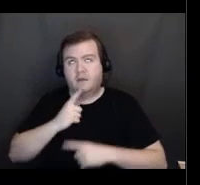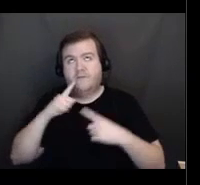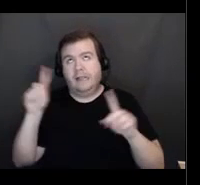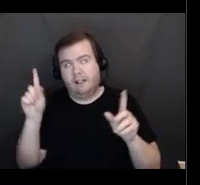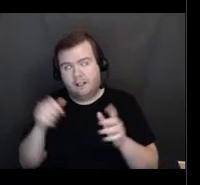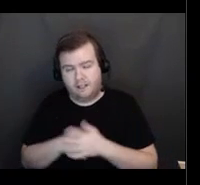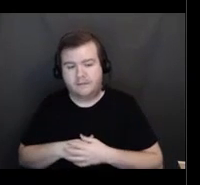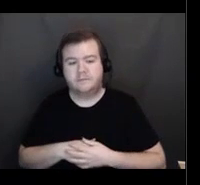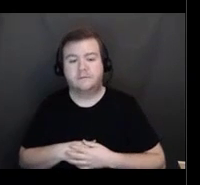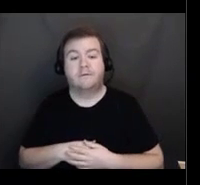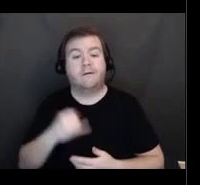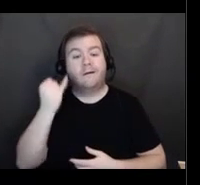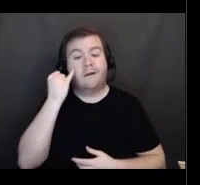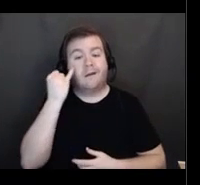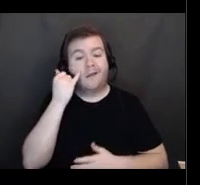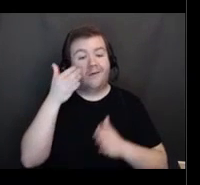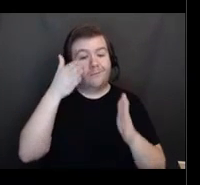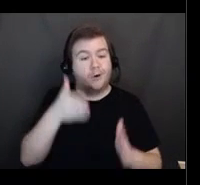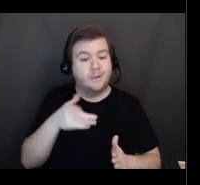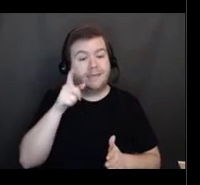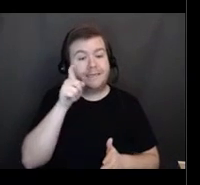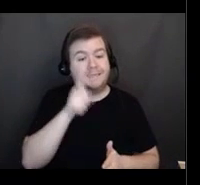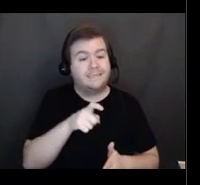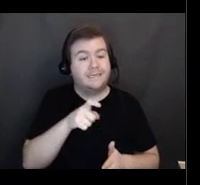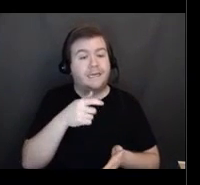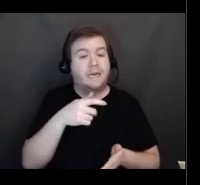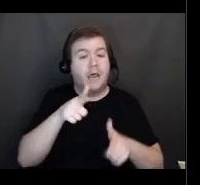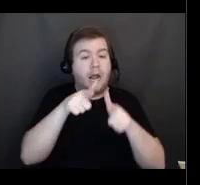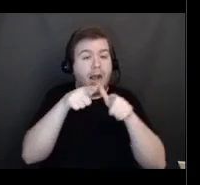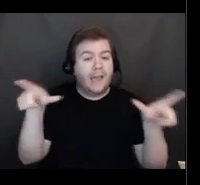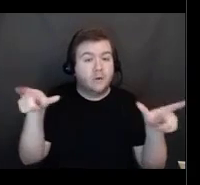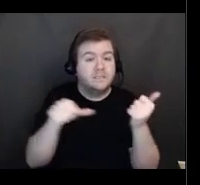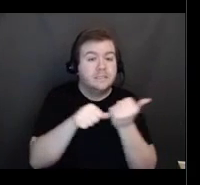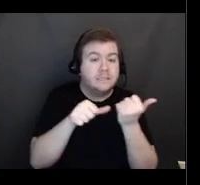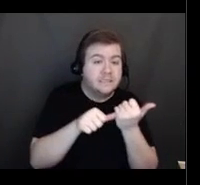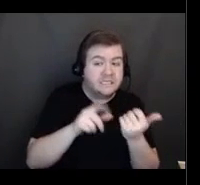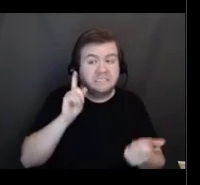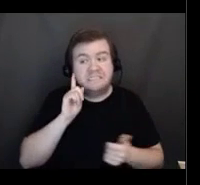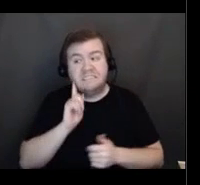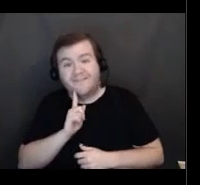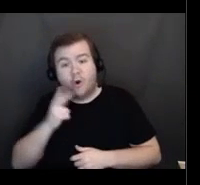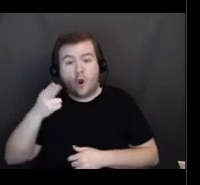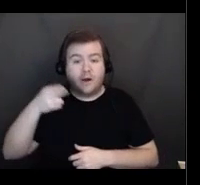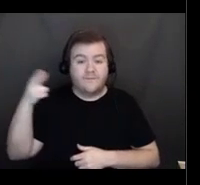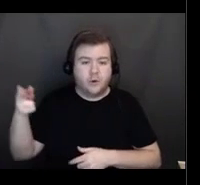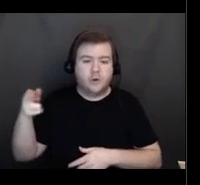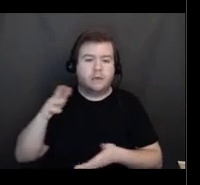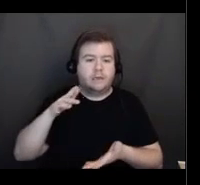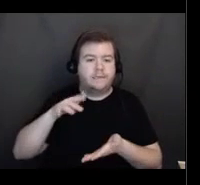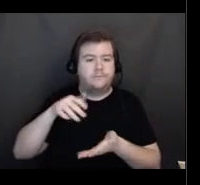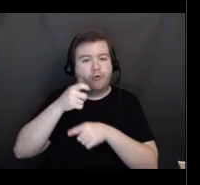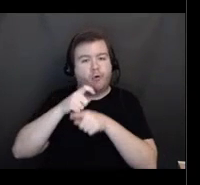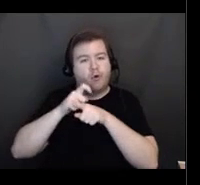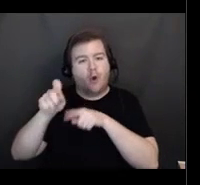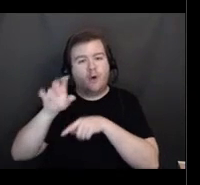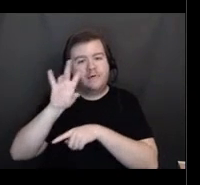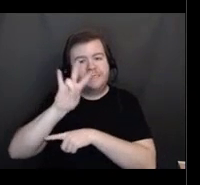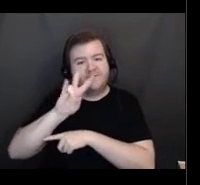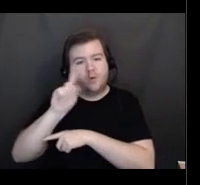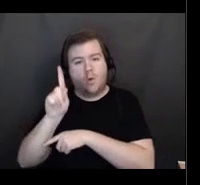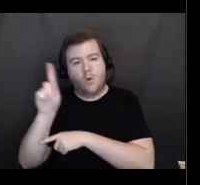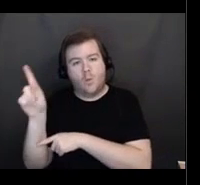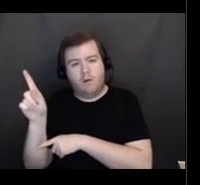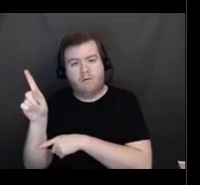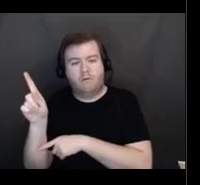as well as deaf or hard of hearing can access the VAL by dialing 7-1-1. Some vaccine